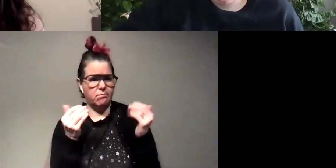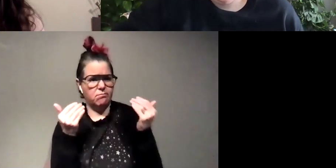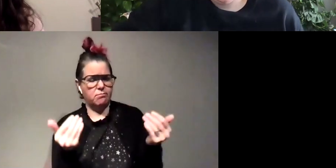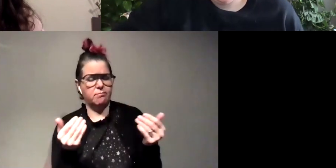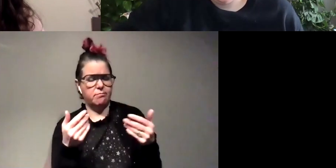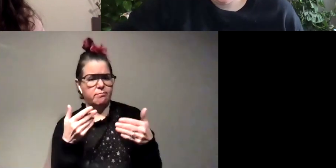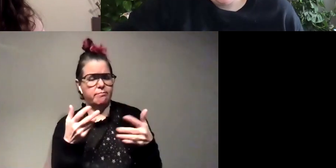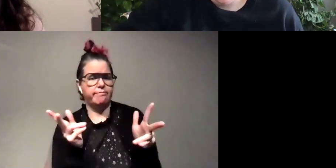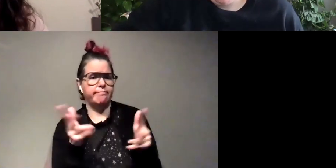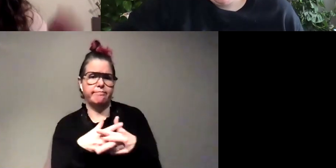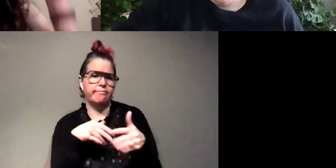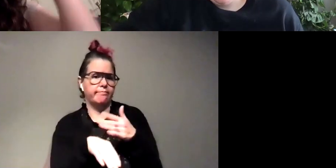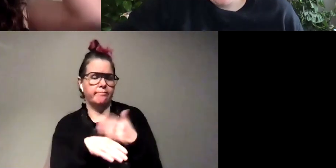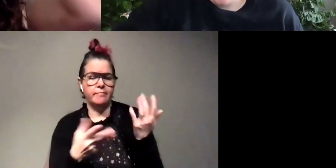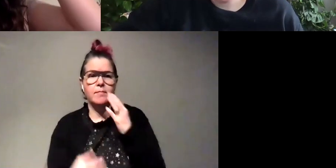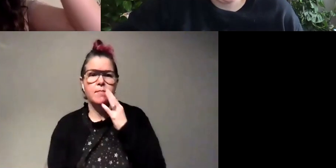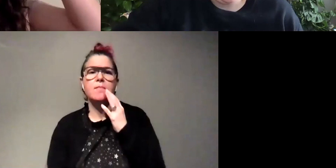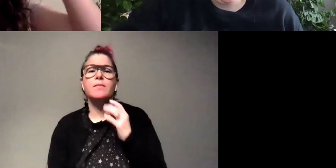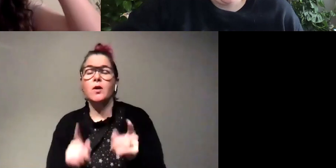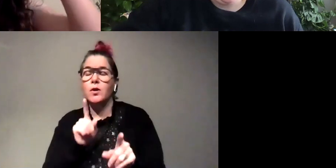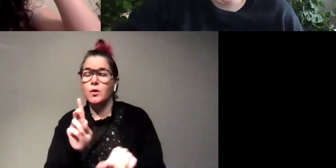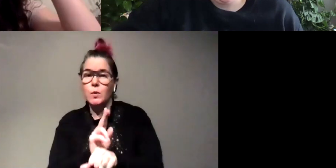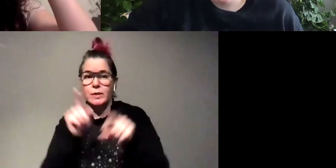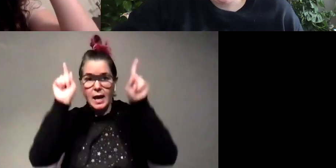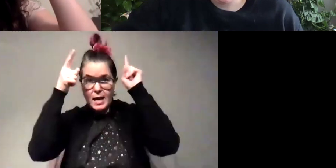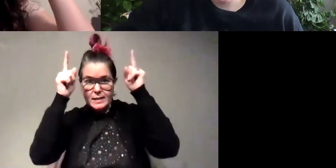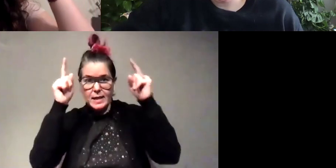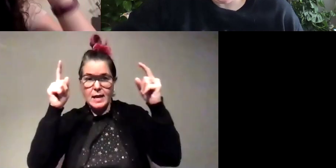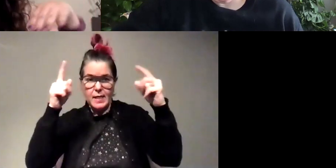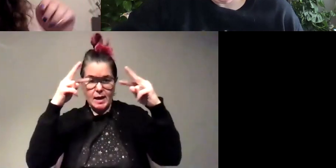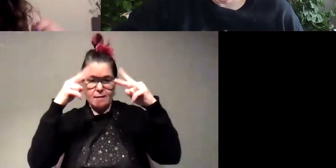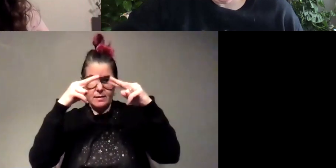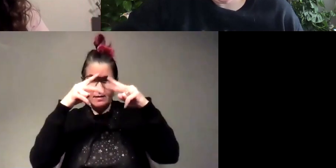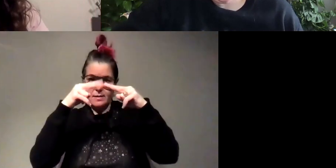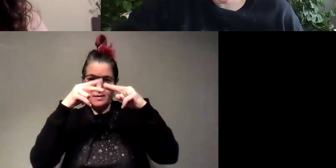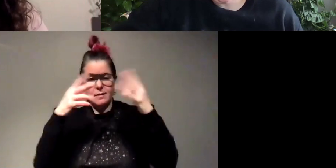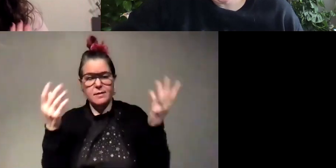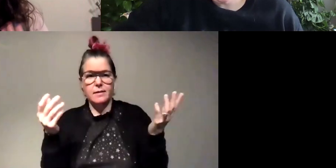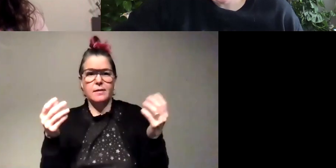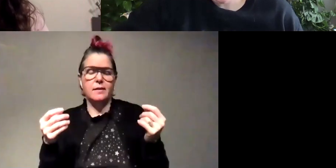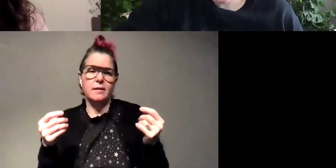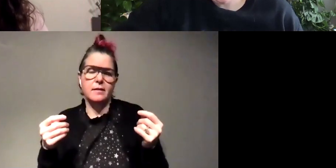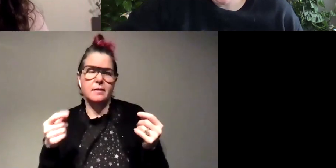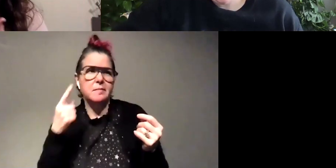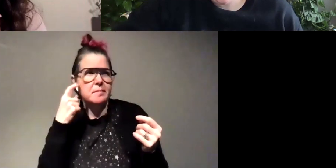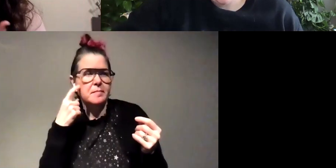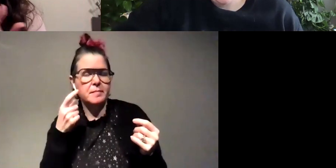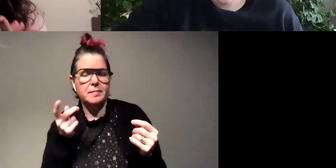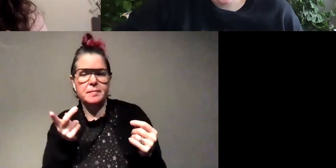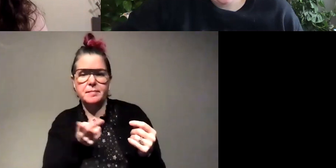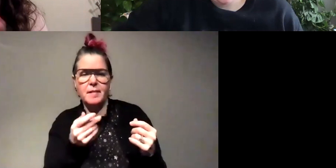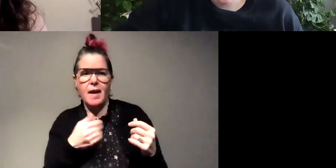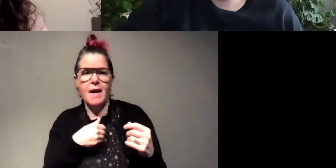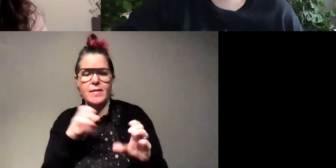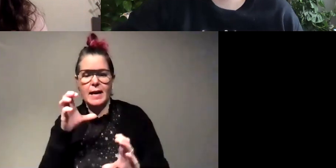yeah so they use their antenna and they kind of touch each other around we think that they have also um kind of a chemical